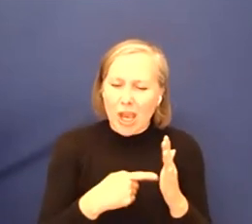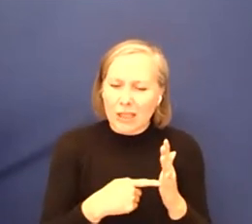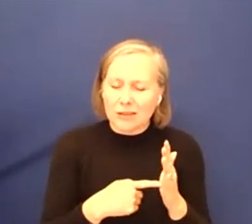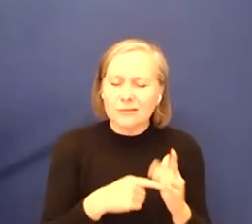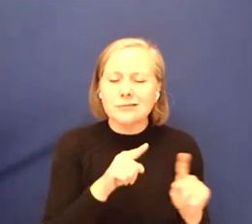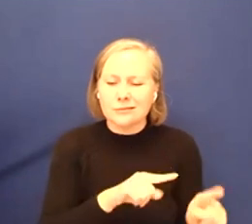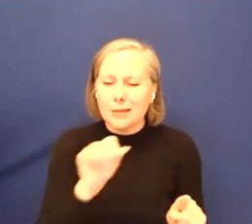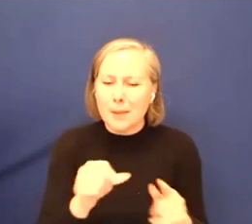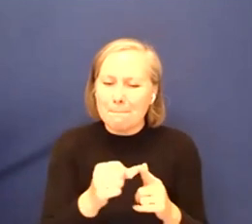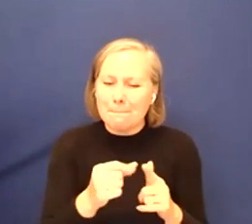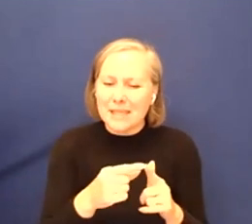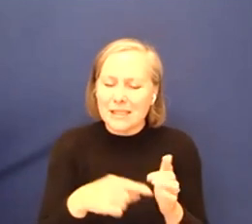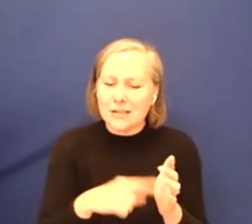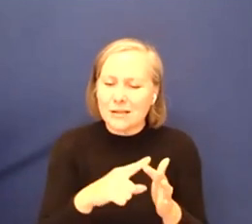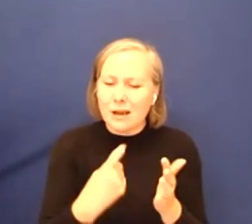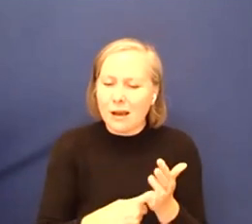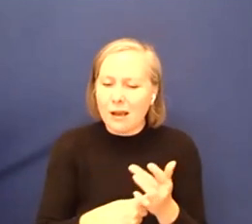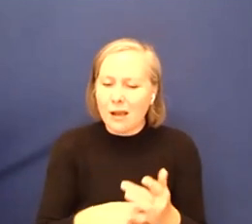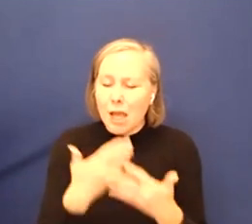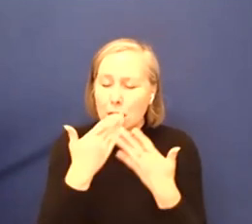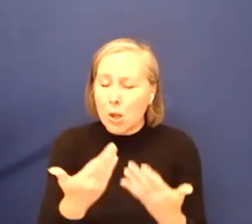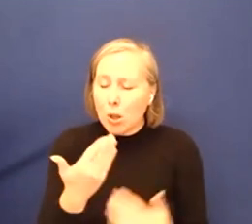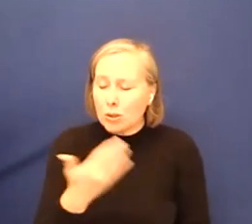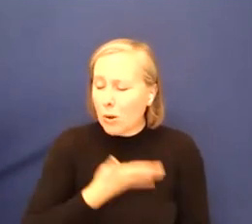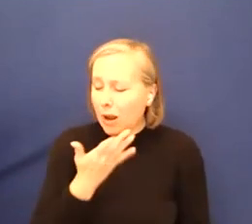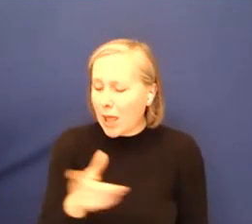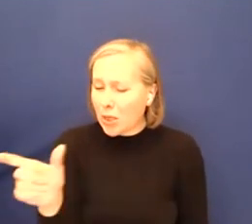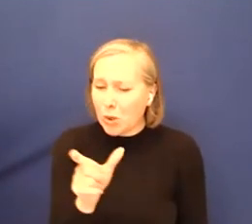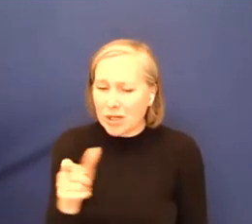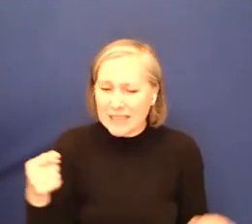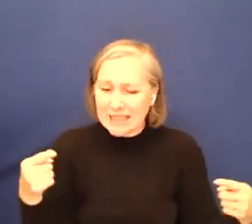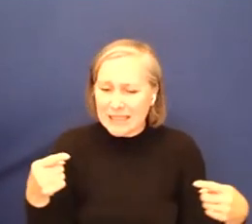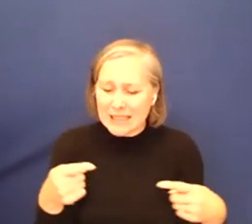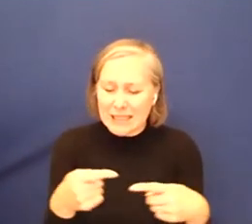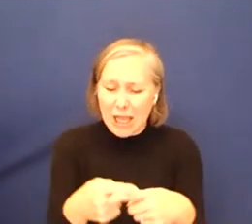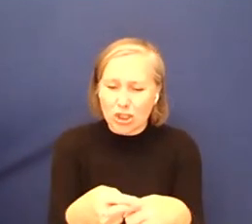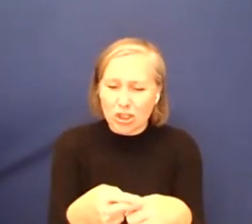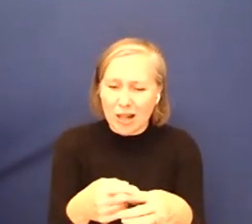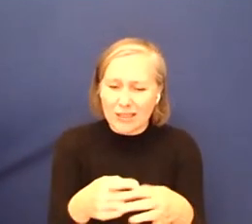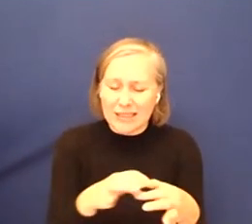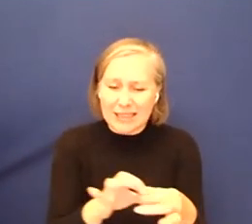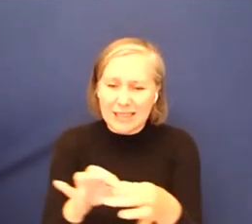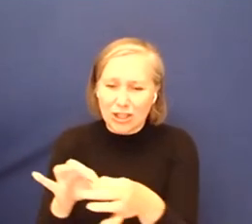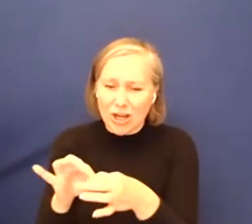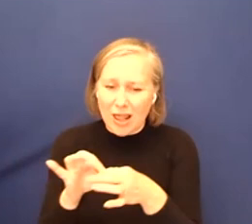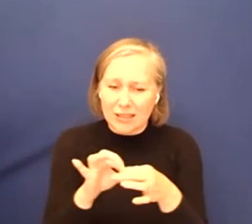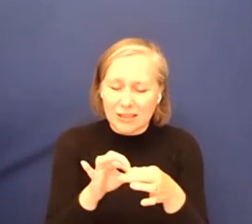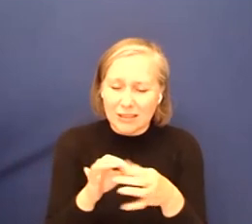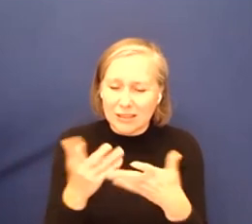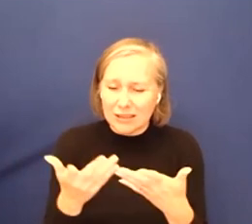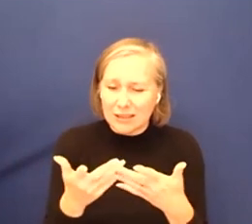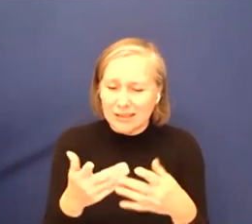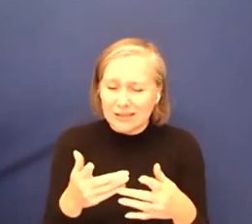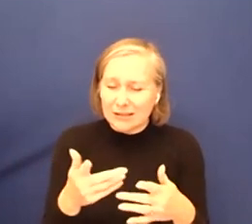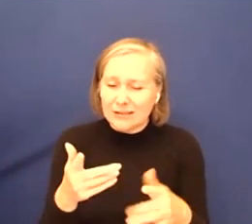I don't like the word and I know it's a complicated theory, but intersectionality is a sort of a headline. It's helpful. I'm thinking of two projects that